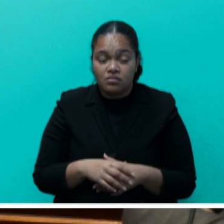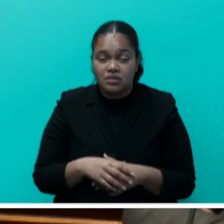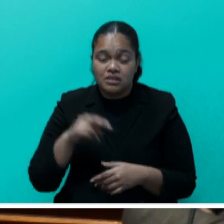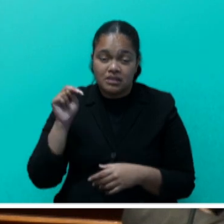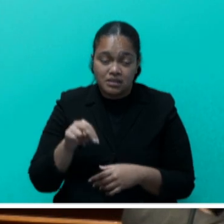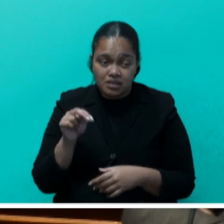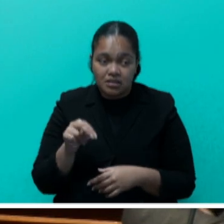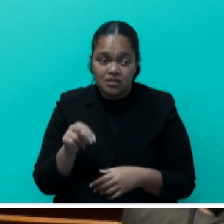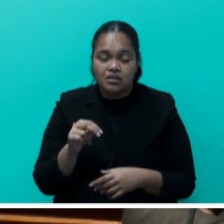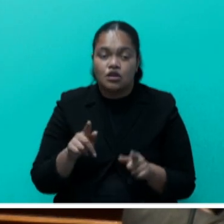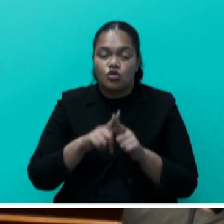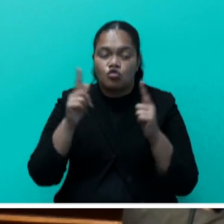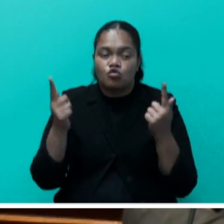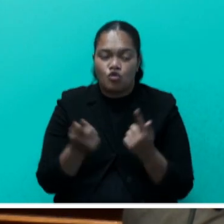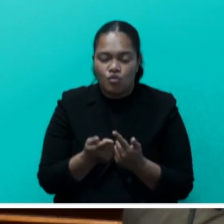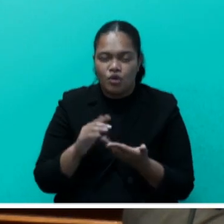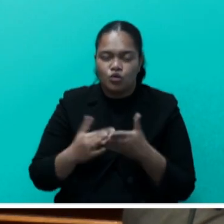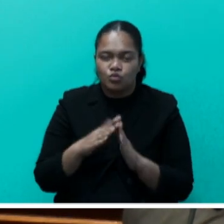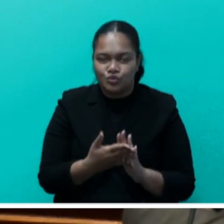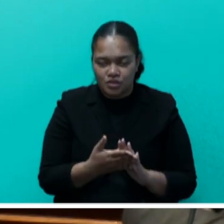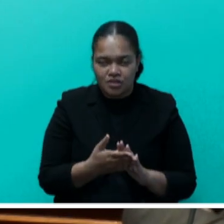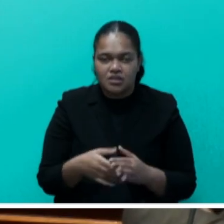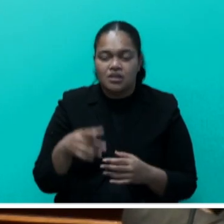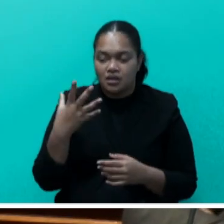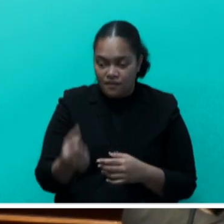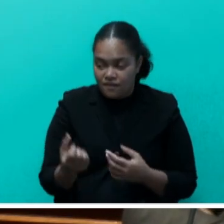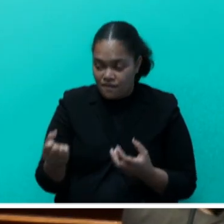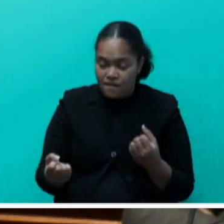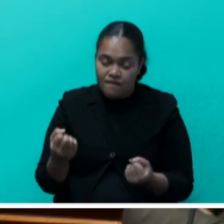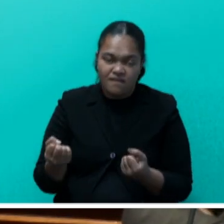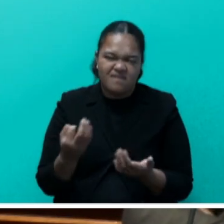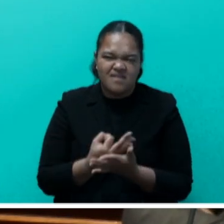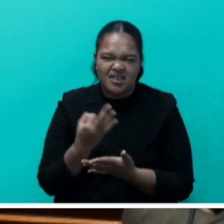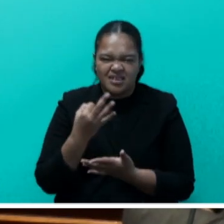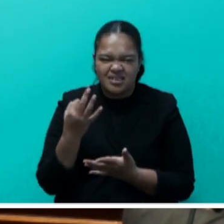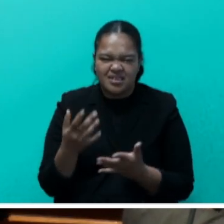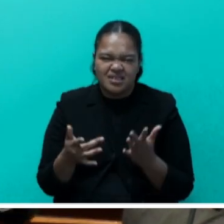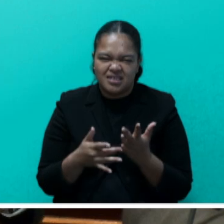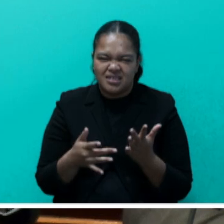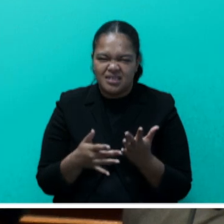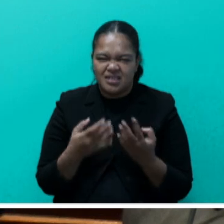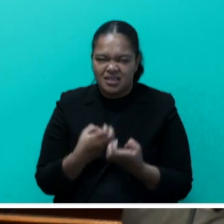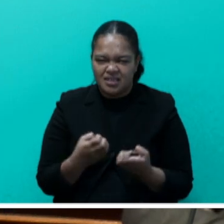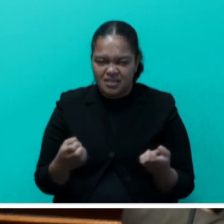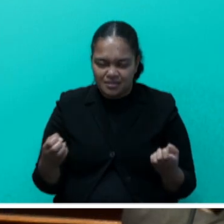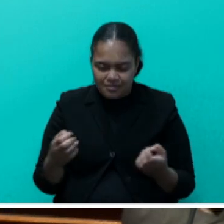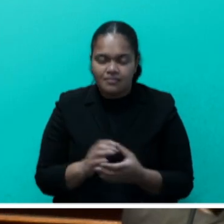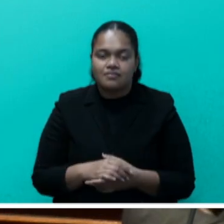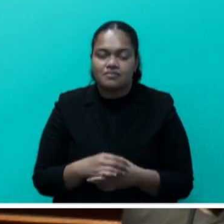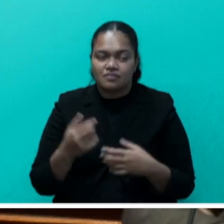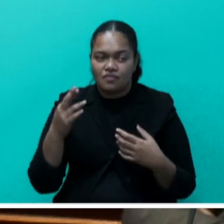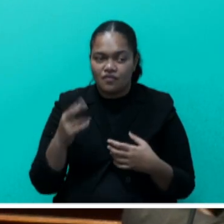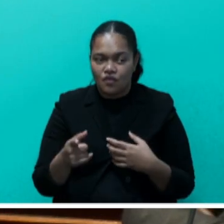from the global economy community and existing financing architecture sets, a strong basis for